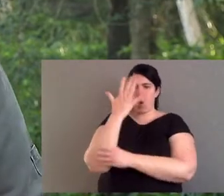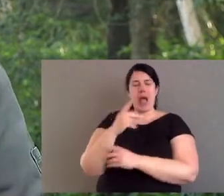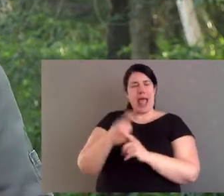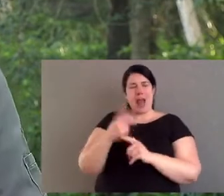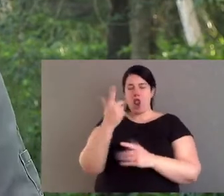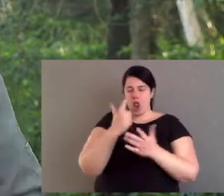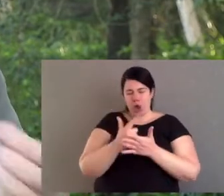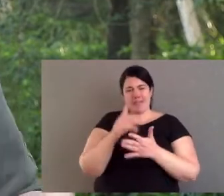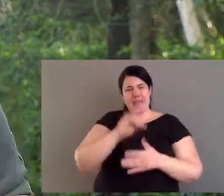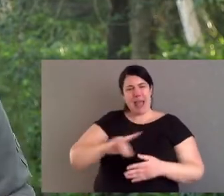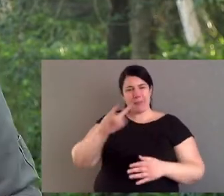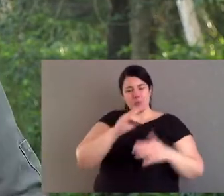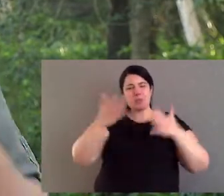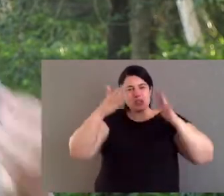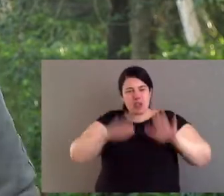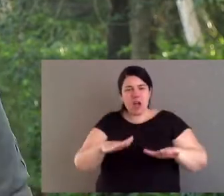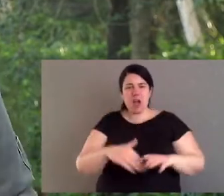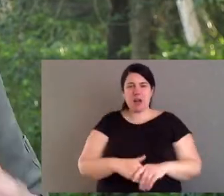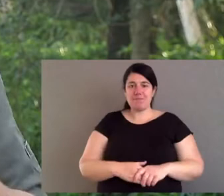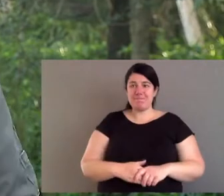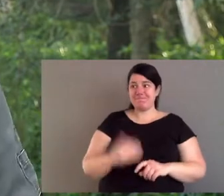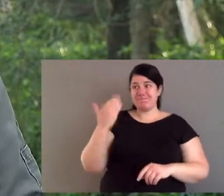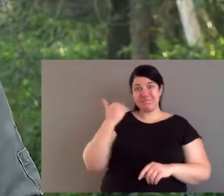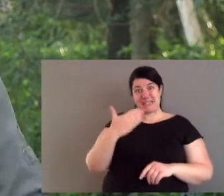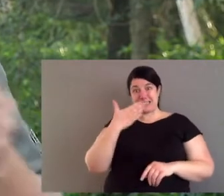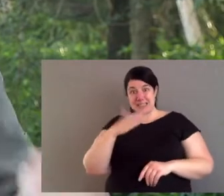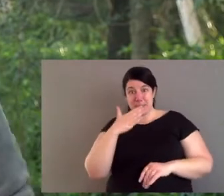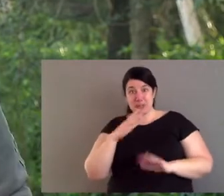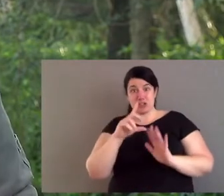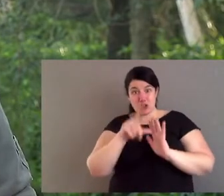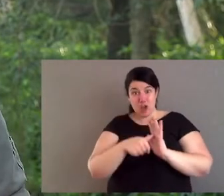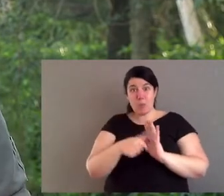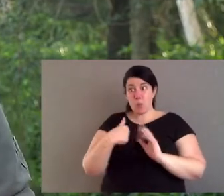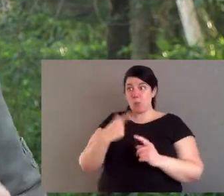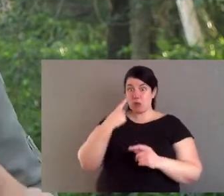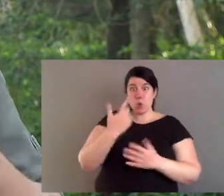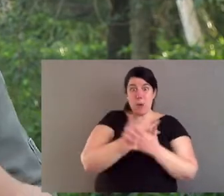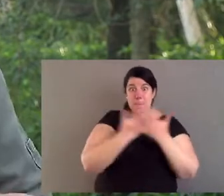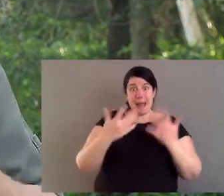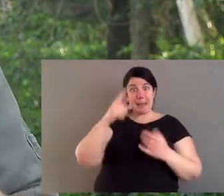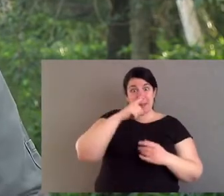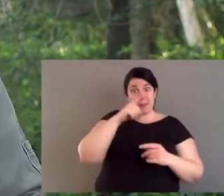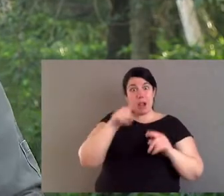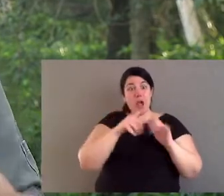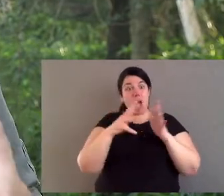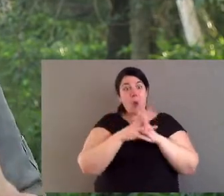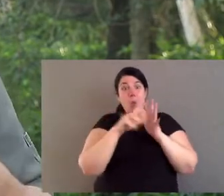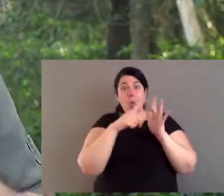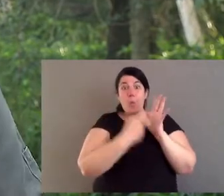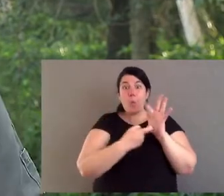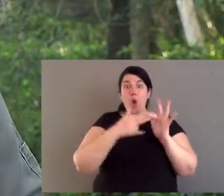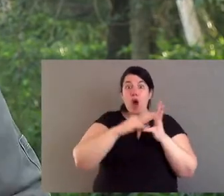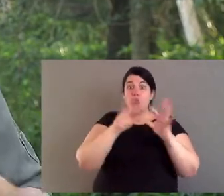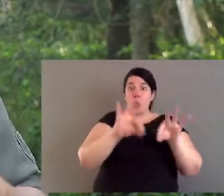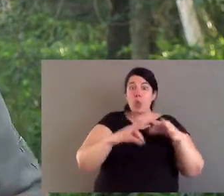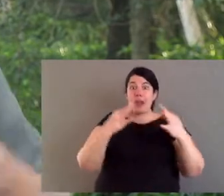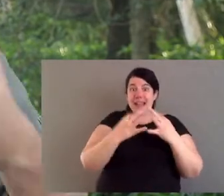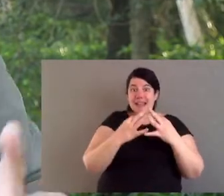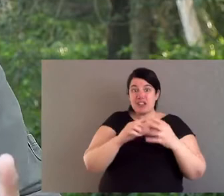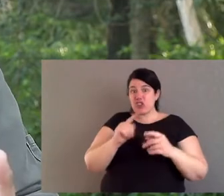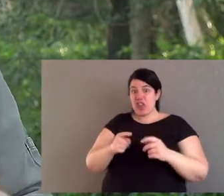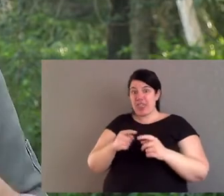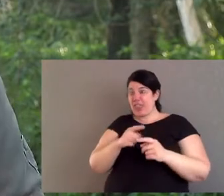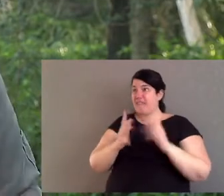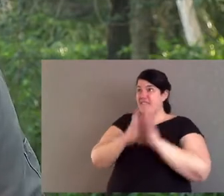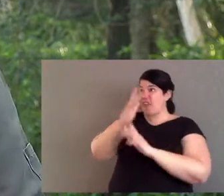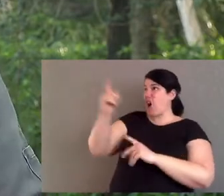Fires leave a really nasty scar, and when they burn, they leave very few survivors. Now, in the recent fires, we saw an incredible intervention